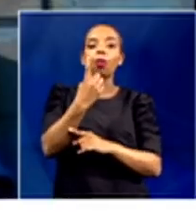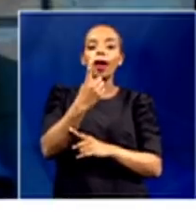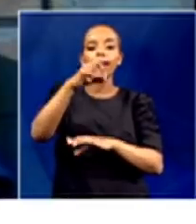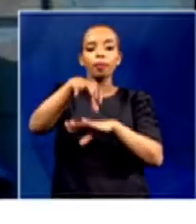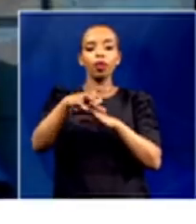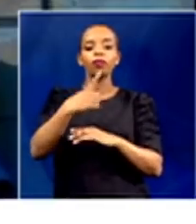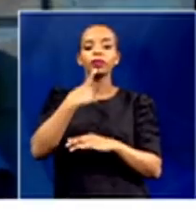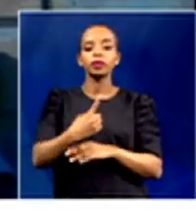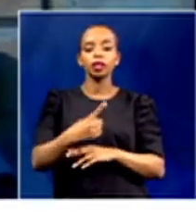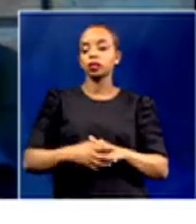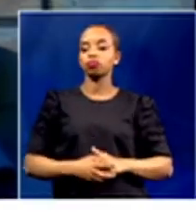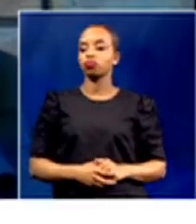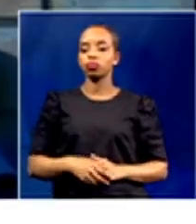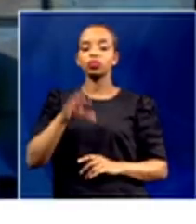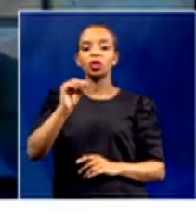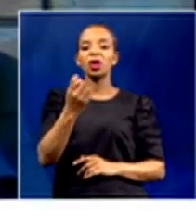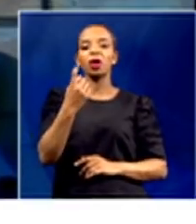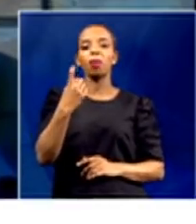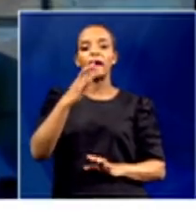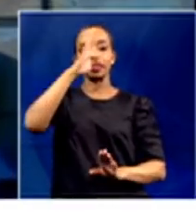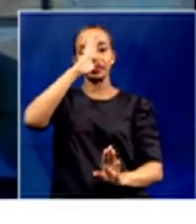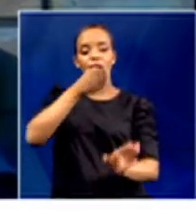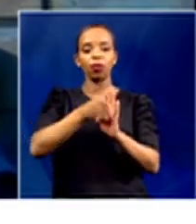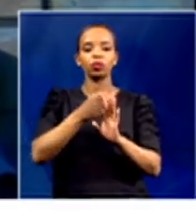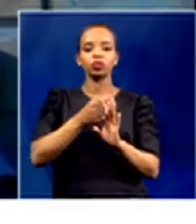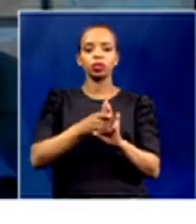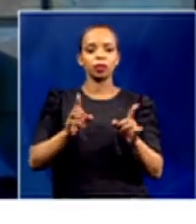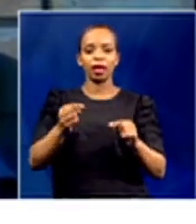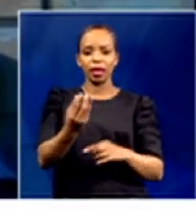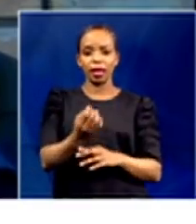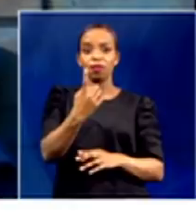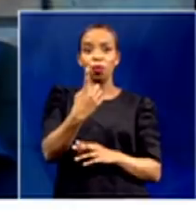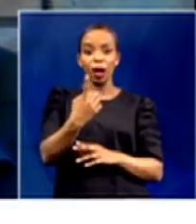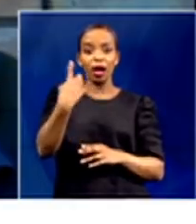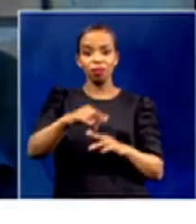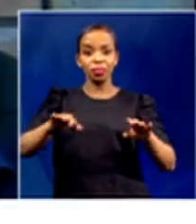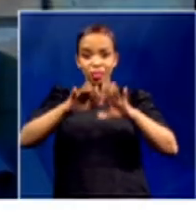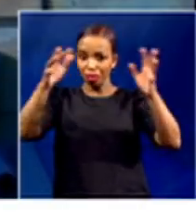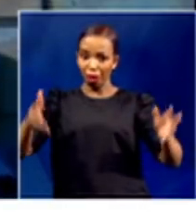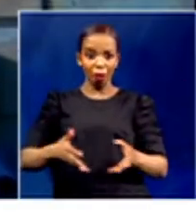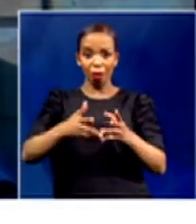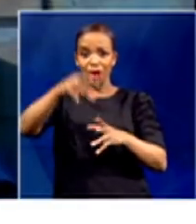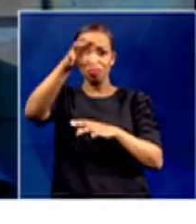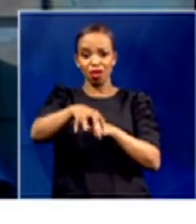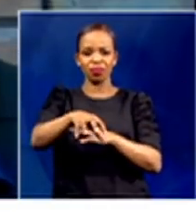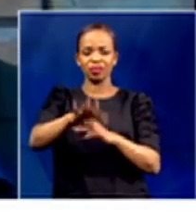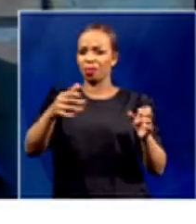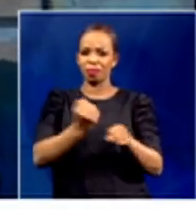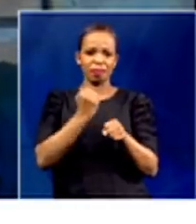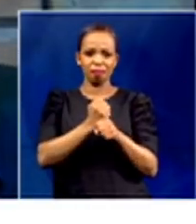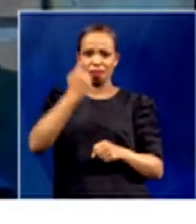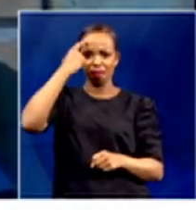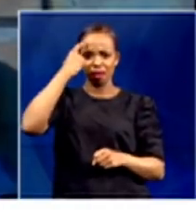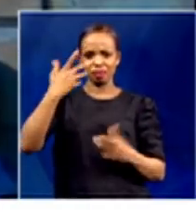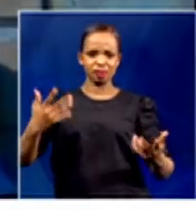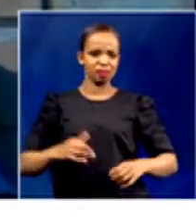psychologist that could help. Now, one for the entire province just doesn't make sense. And even if you have the call centers, such as